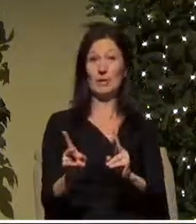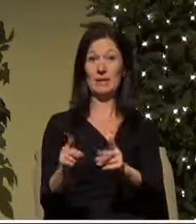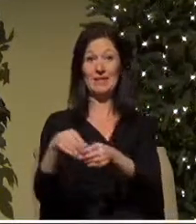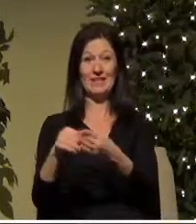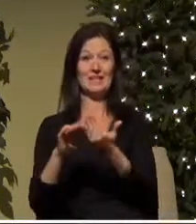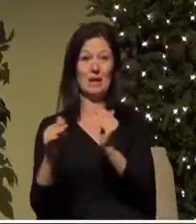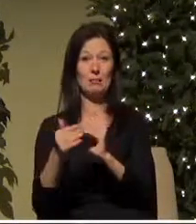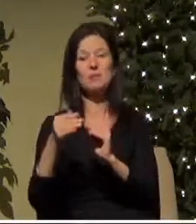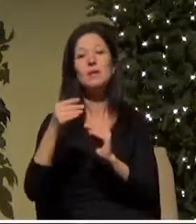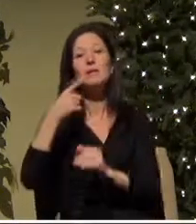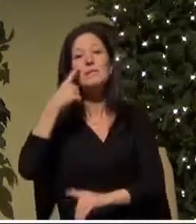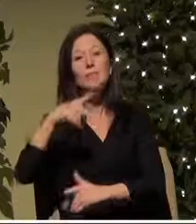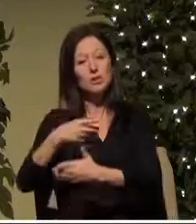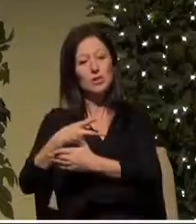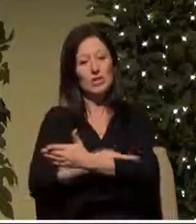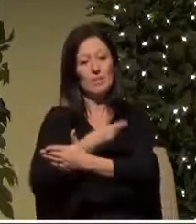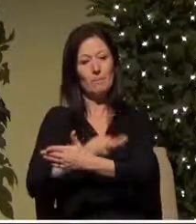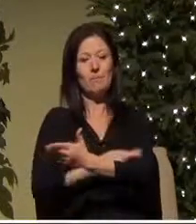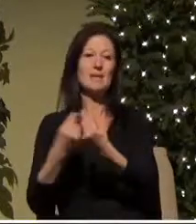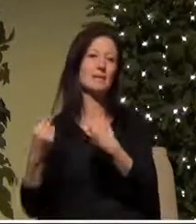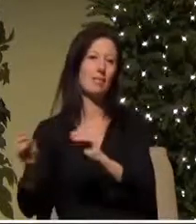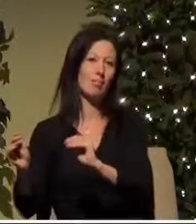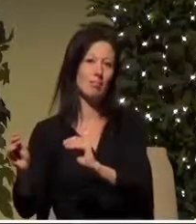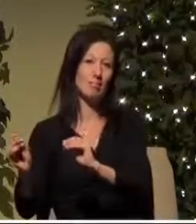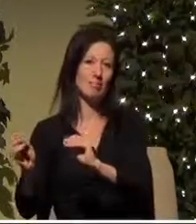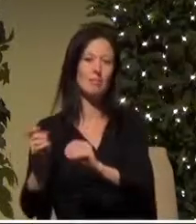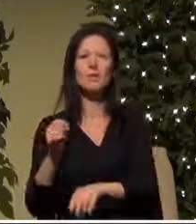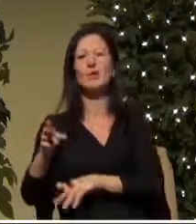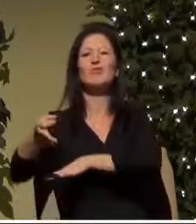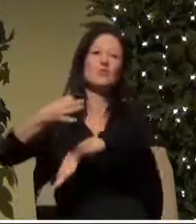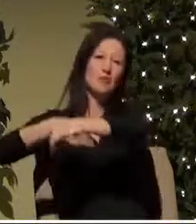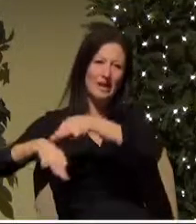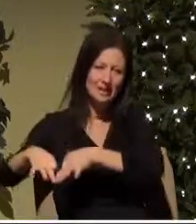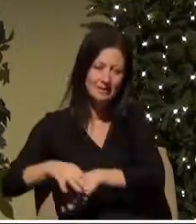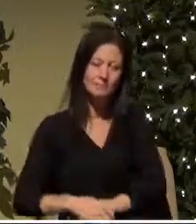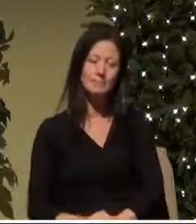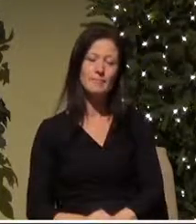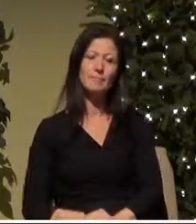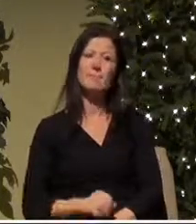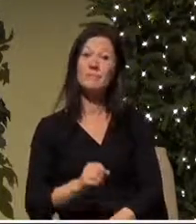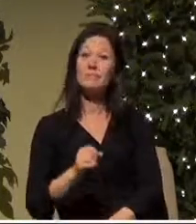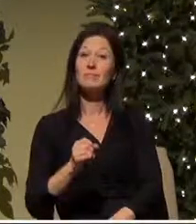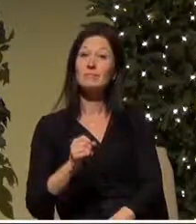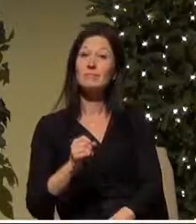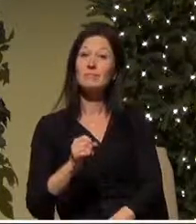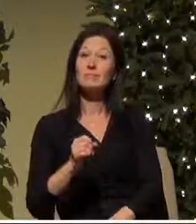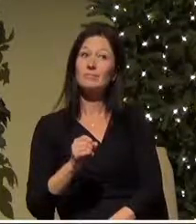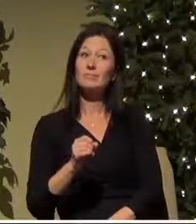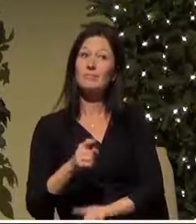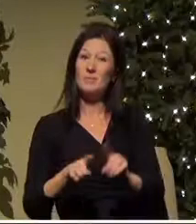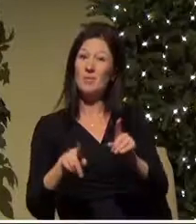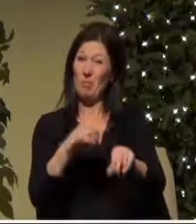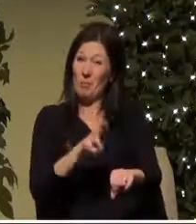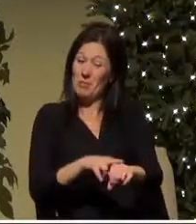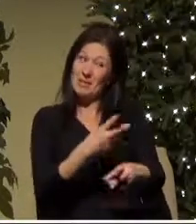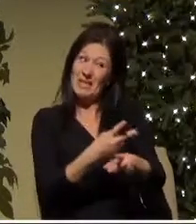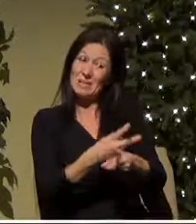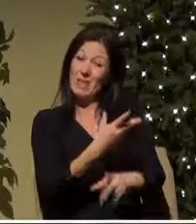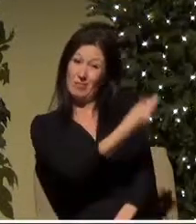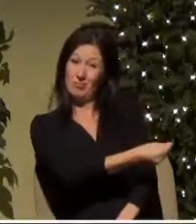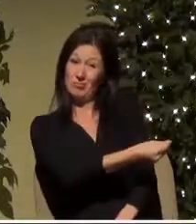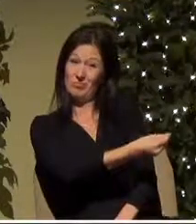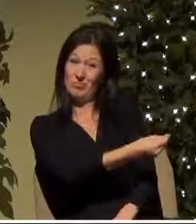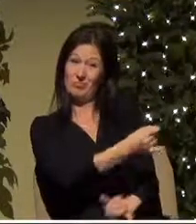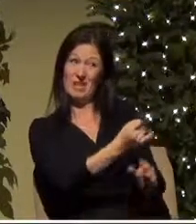trade or to purchase supplies otherwise they were kept beyond arm's length stay in the fields